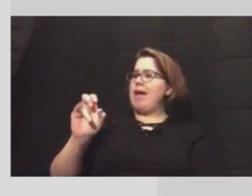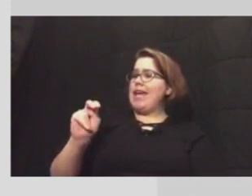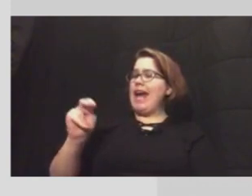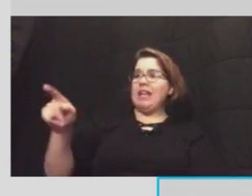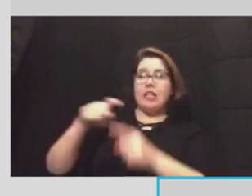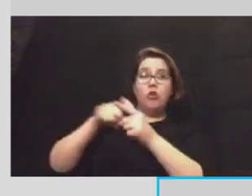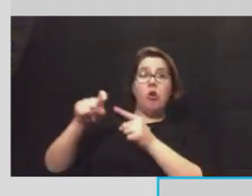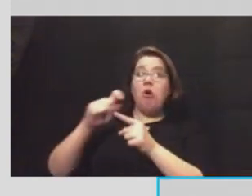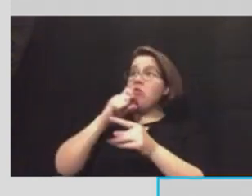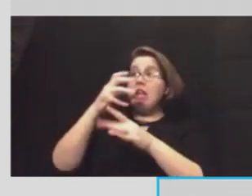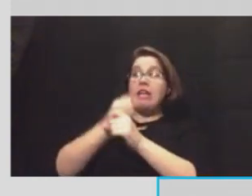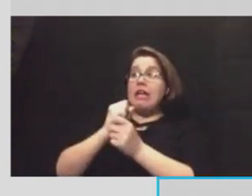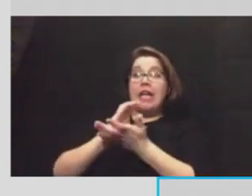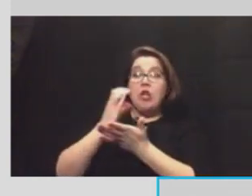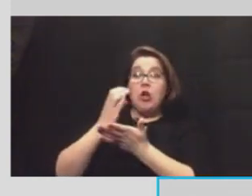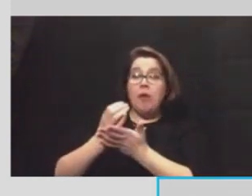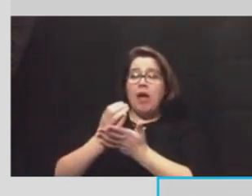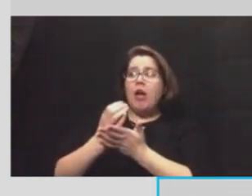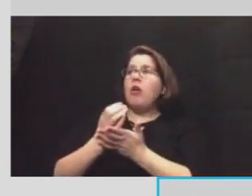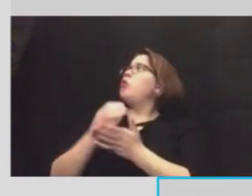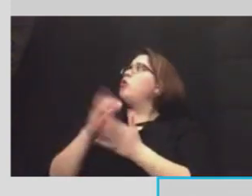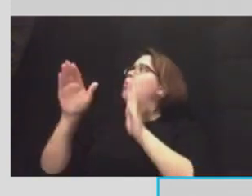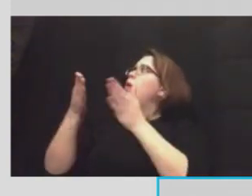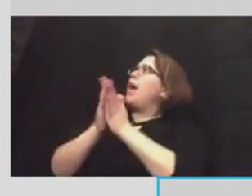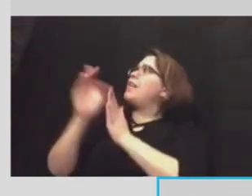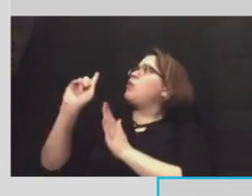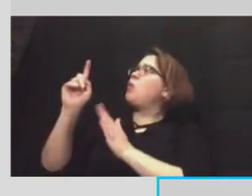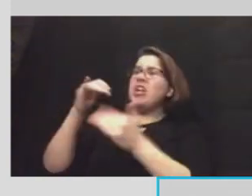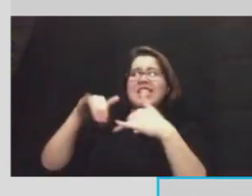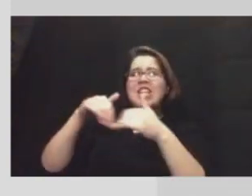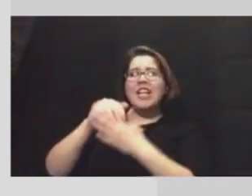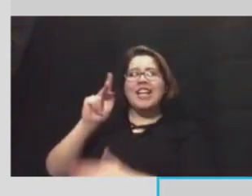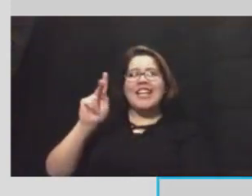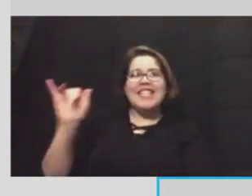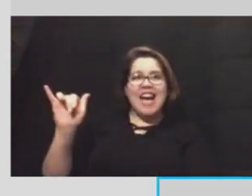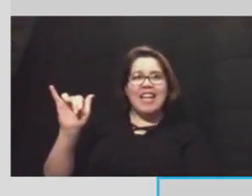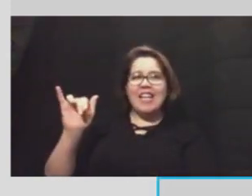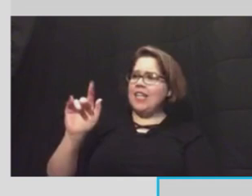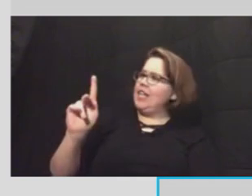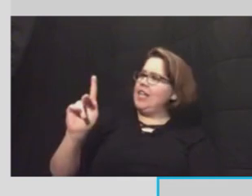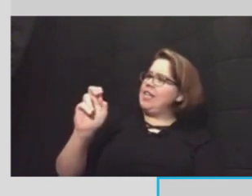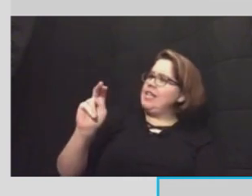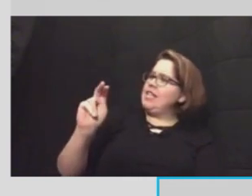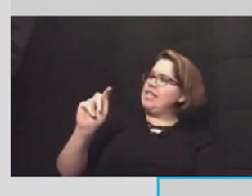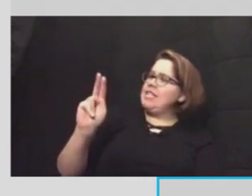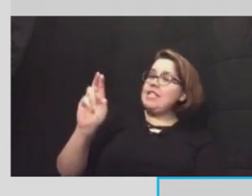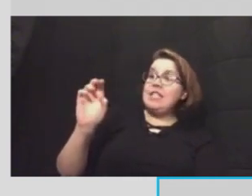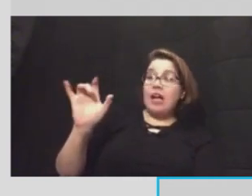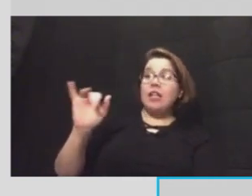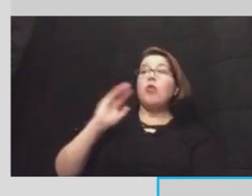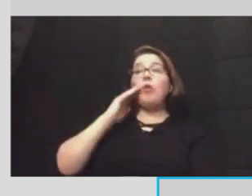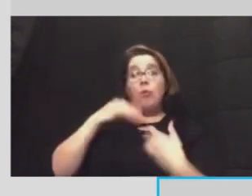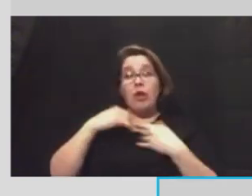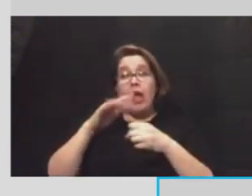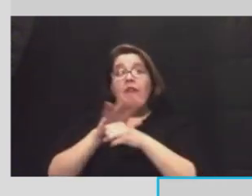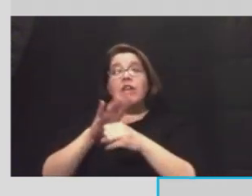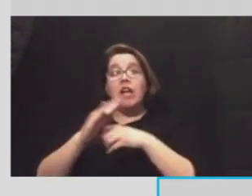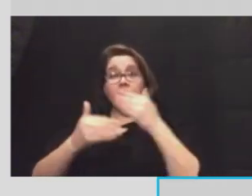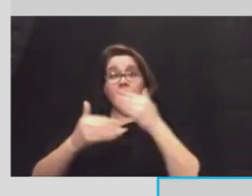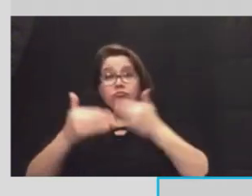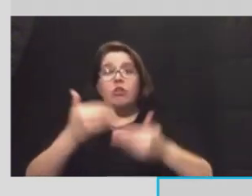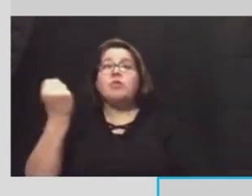supply we tracked them down and they were still in kentucky um but we will have to up for saturday to get going